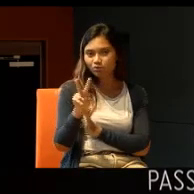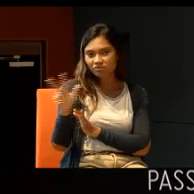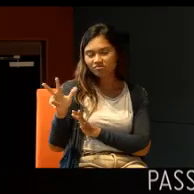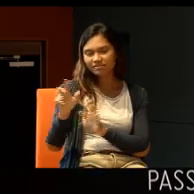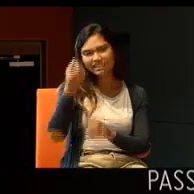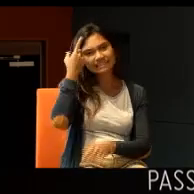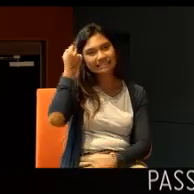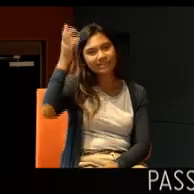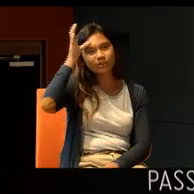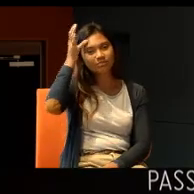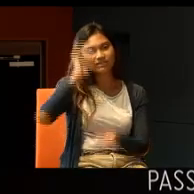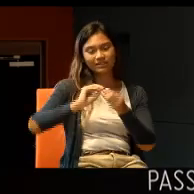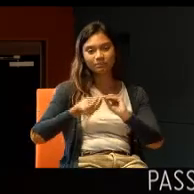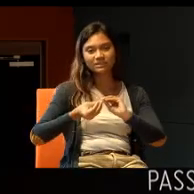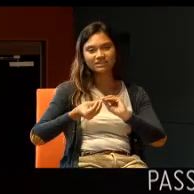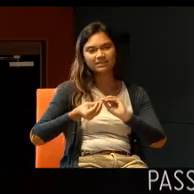numbers,